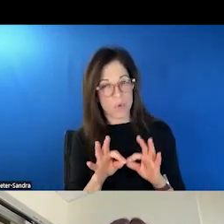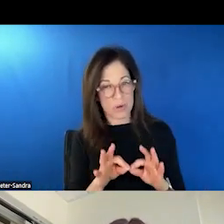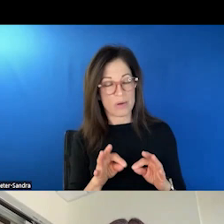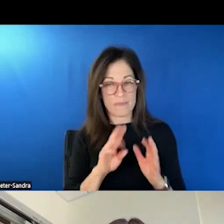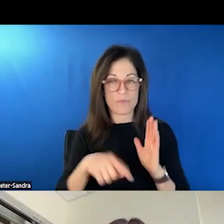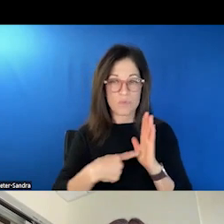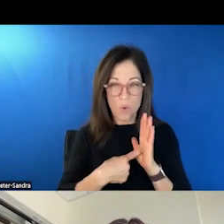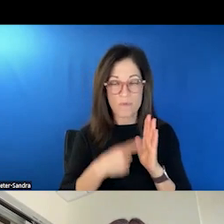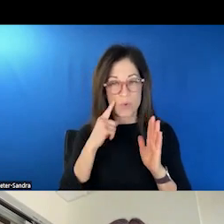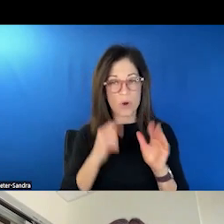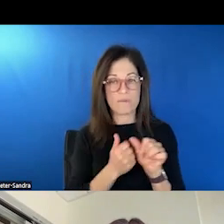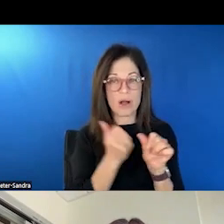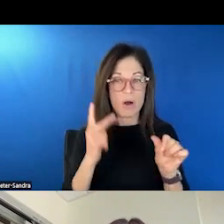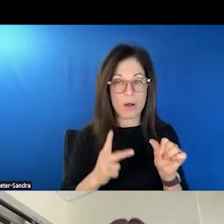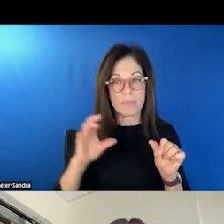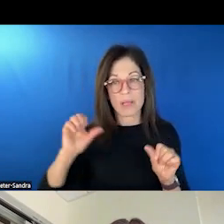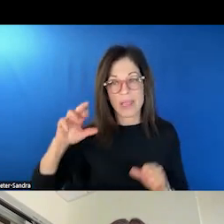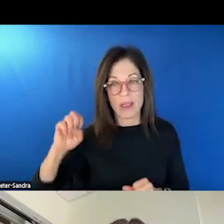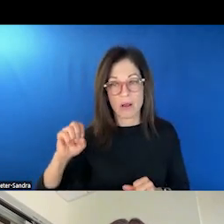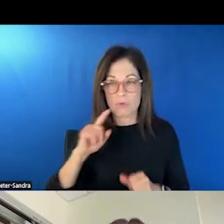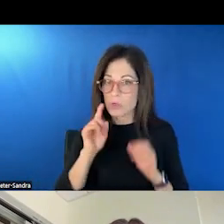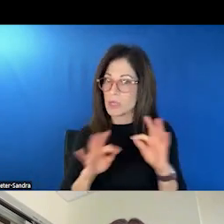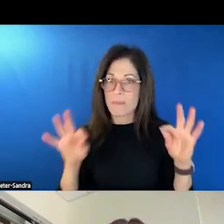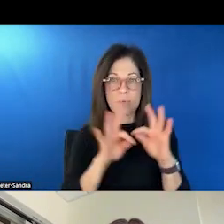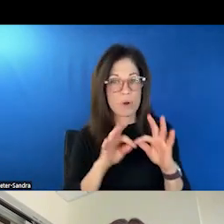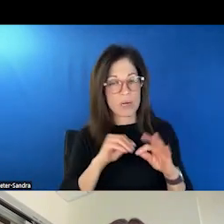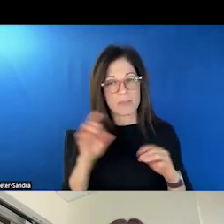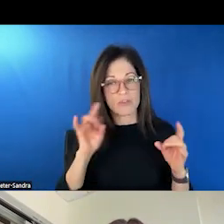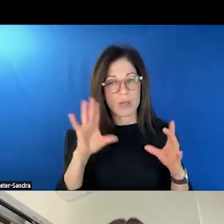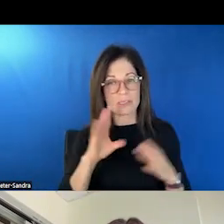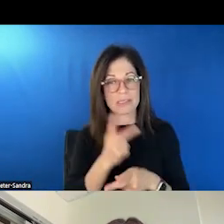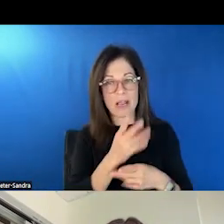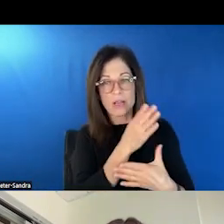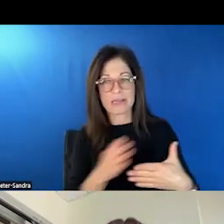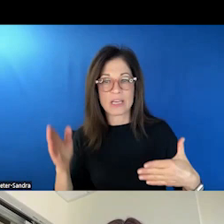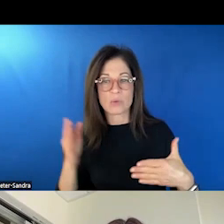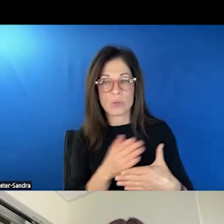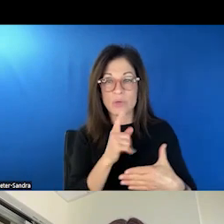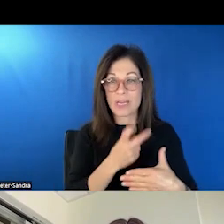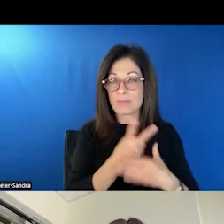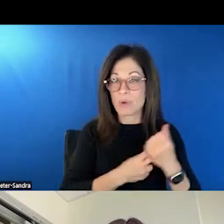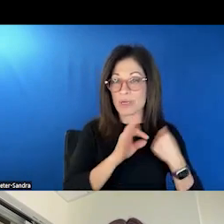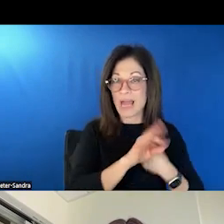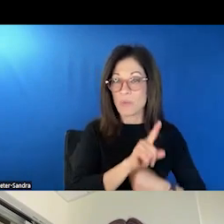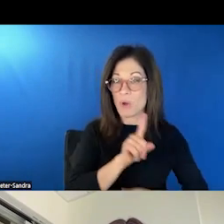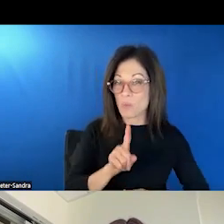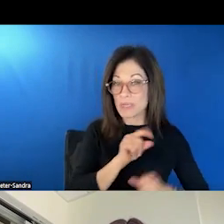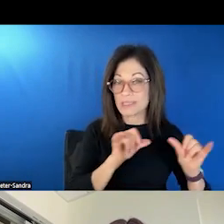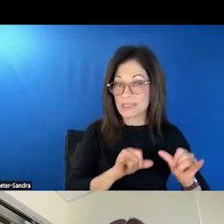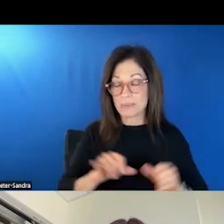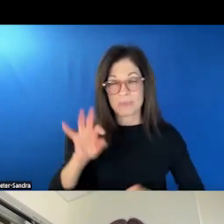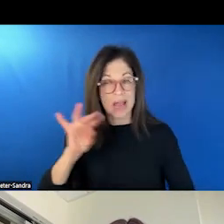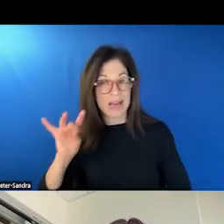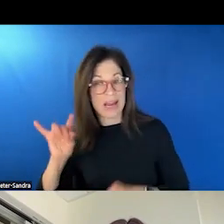follow-up care is hugely important in the crisis care continuum. And we need both our 911 system and our 98 system to be able to